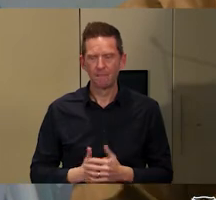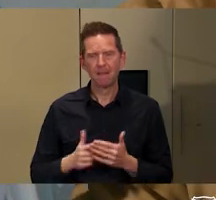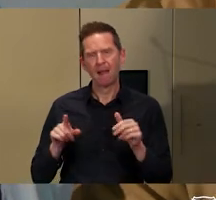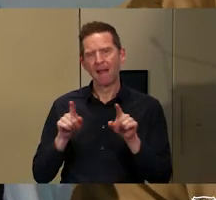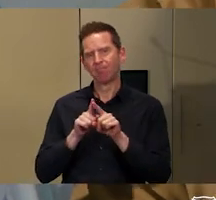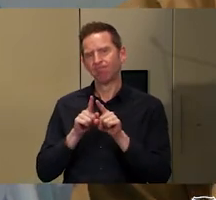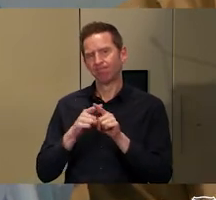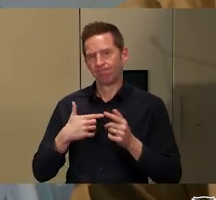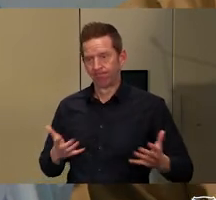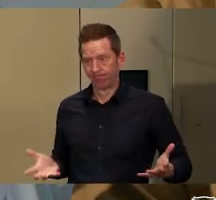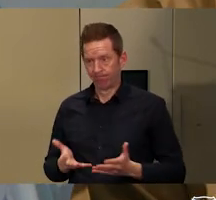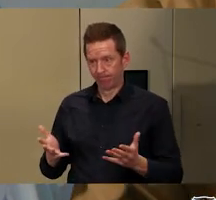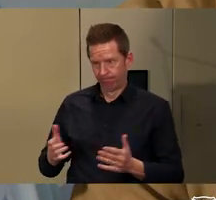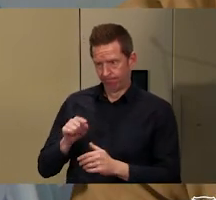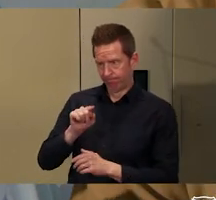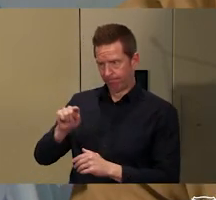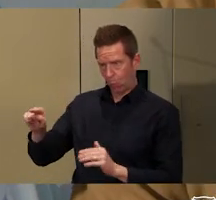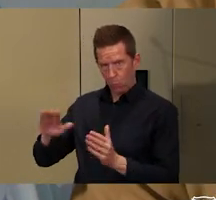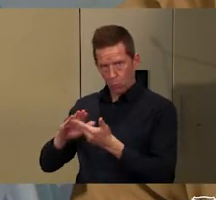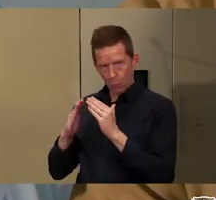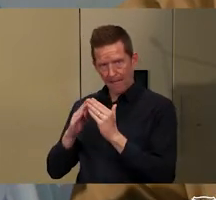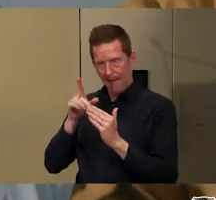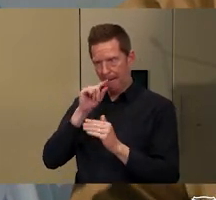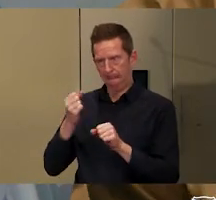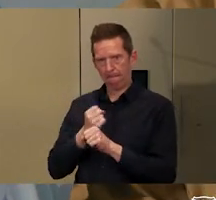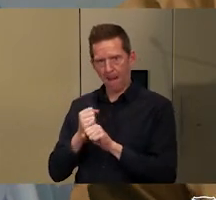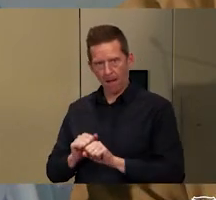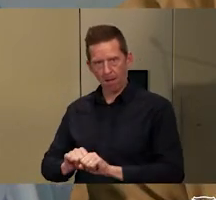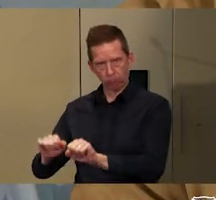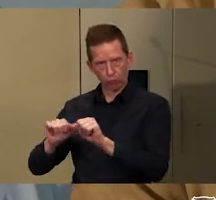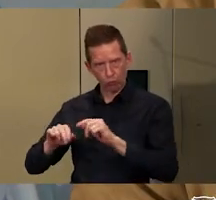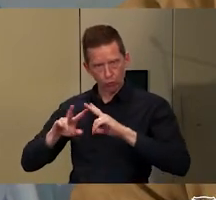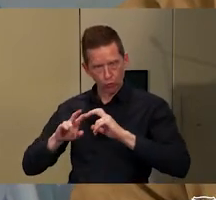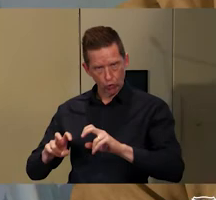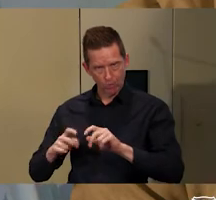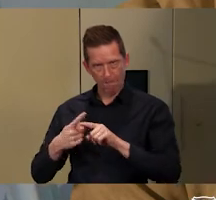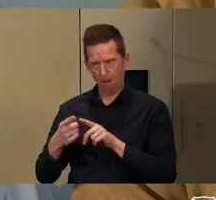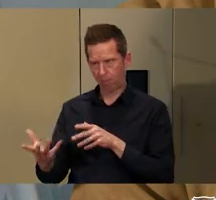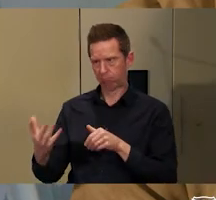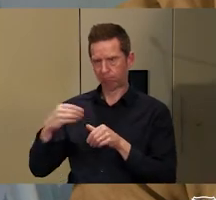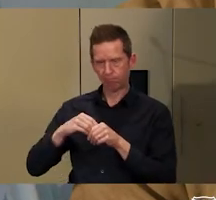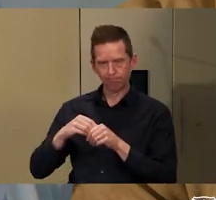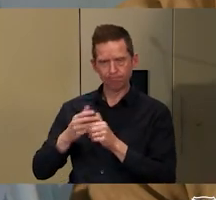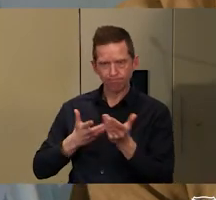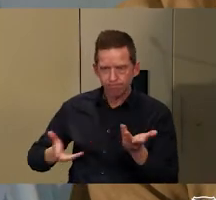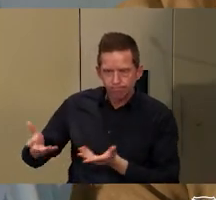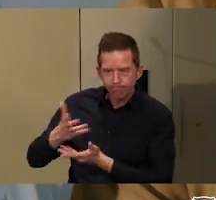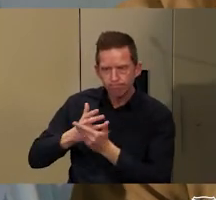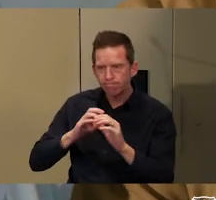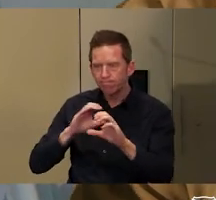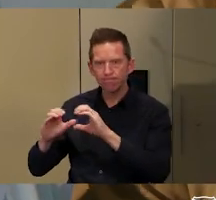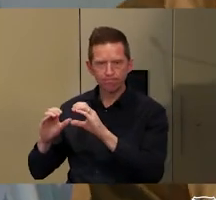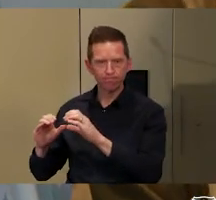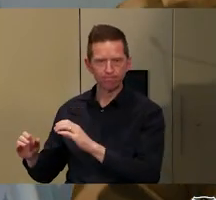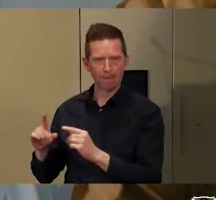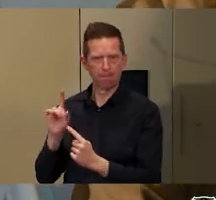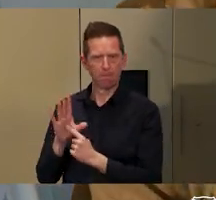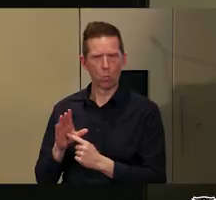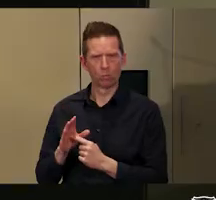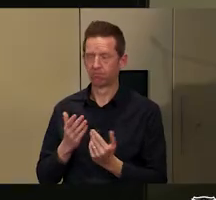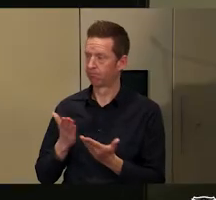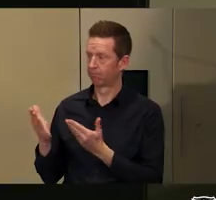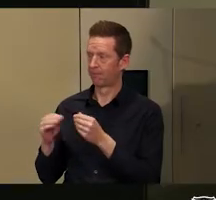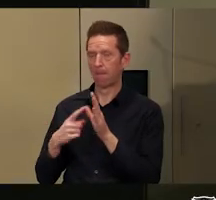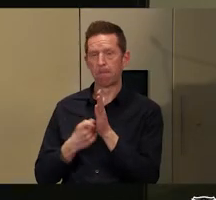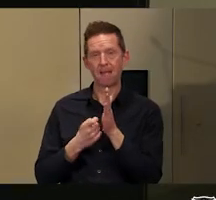these communities to generate their own research and to bring them into conversation with each other. I'll hand over to Barry